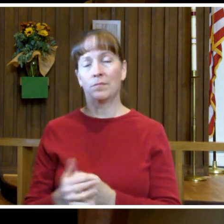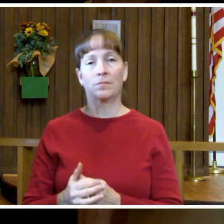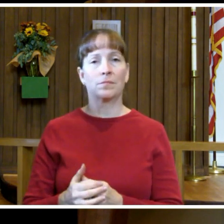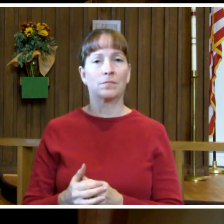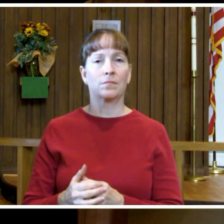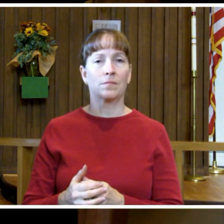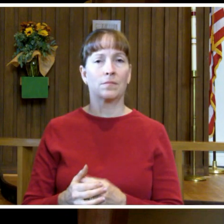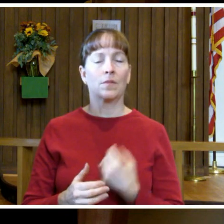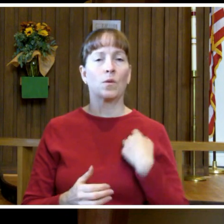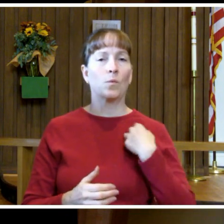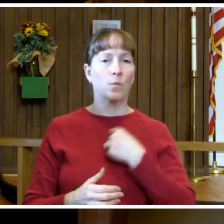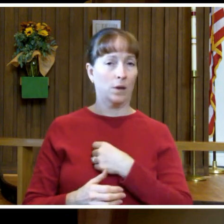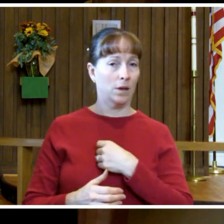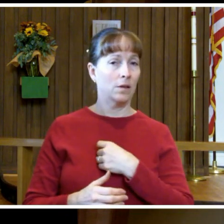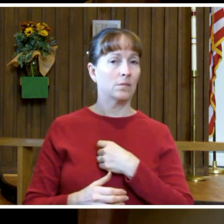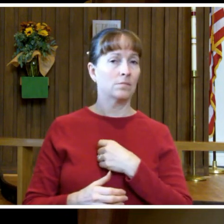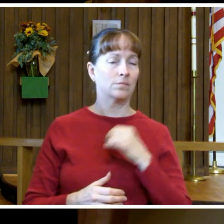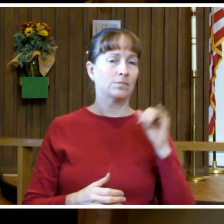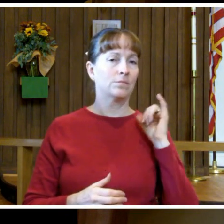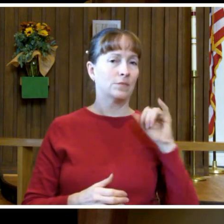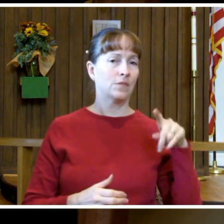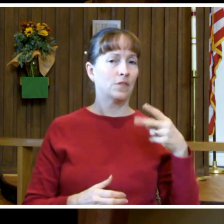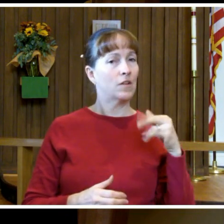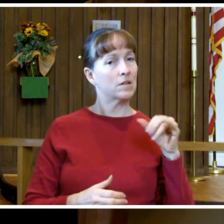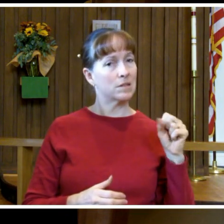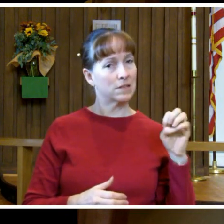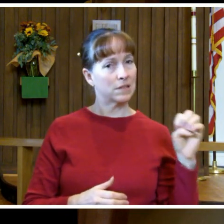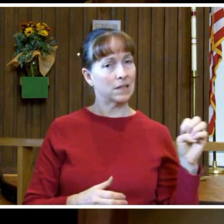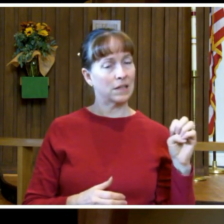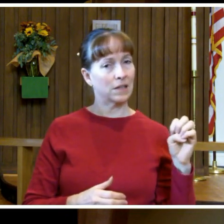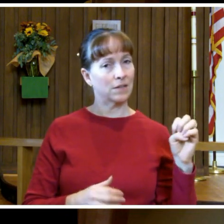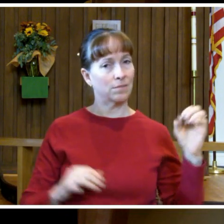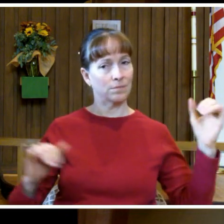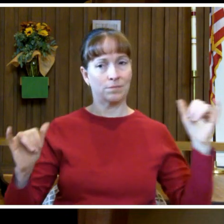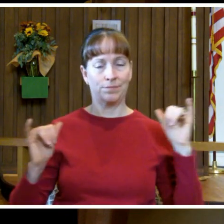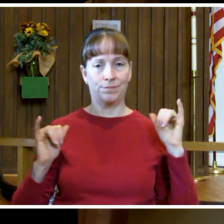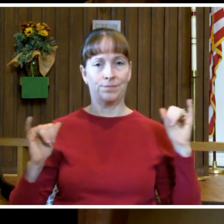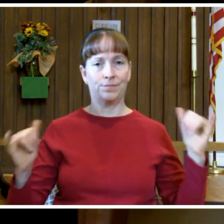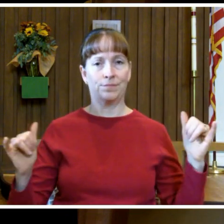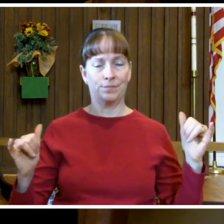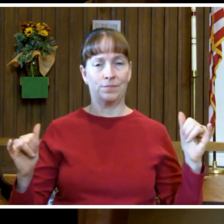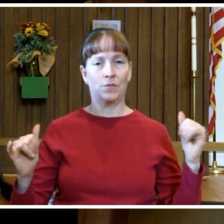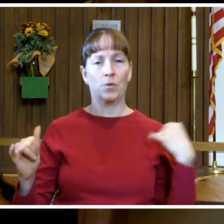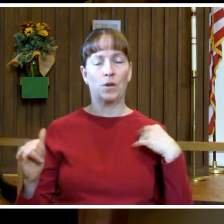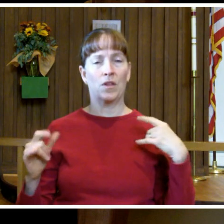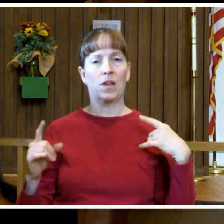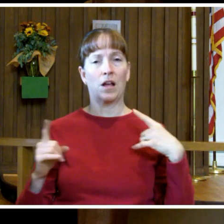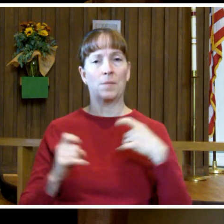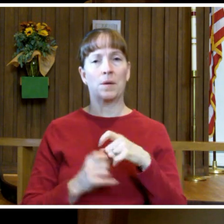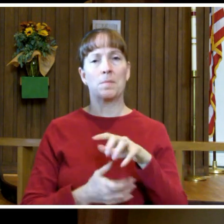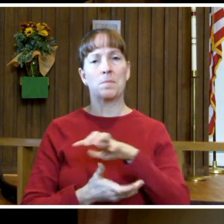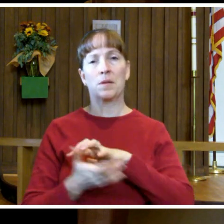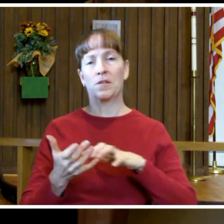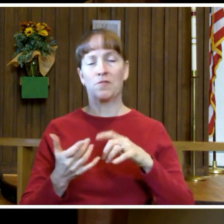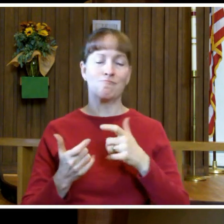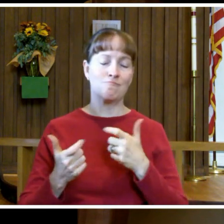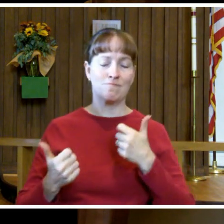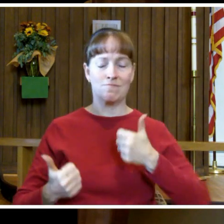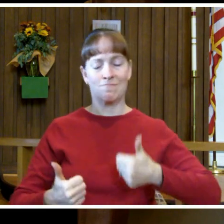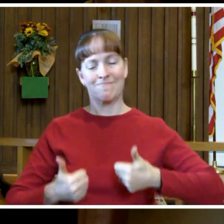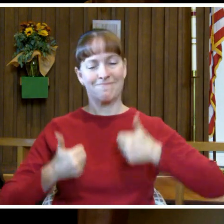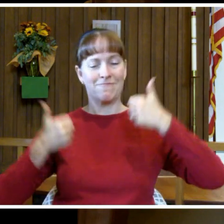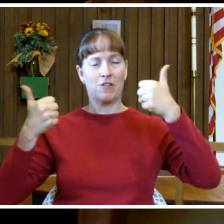are the Pharisee. We are that complex mixture of greatness and flaws